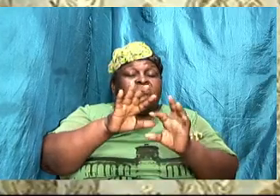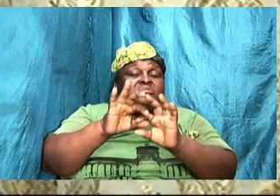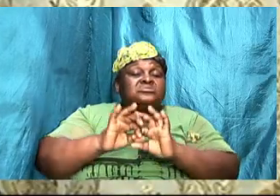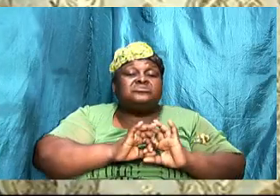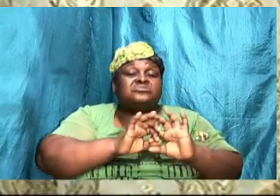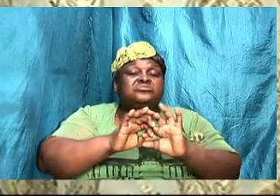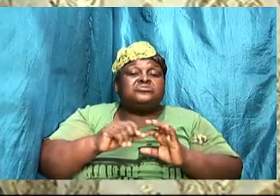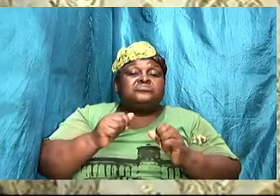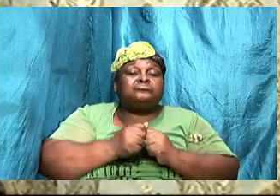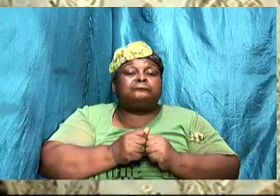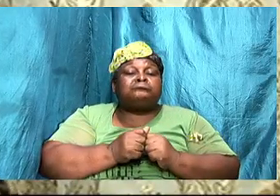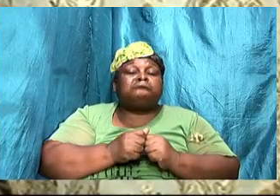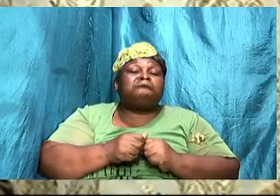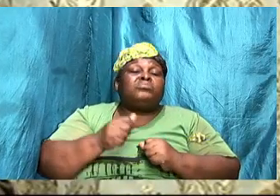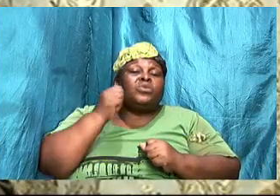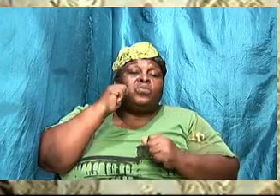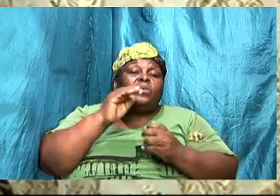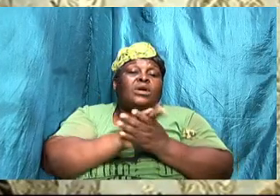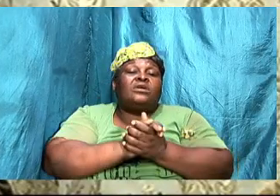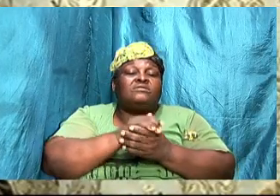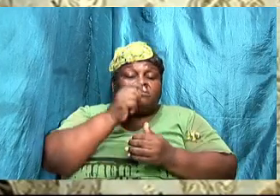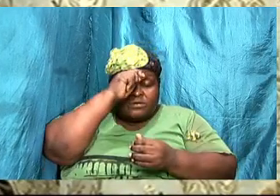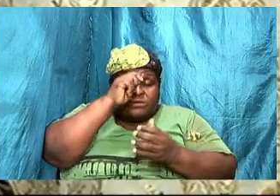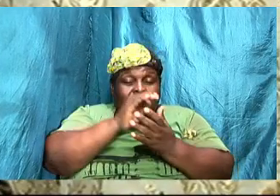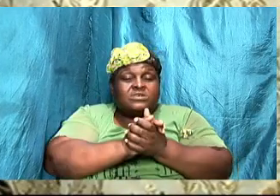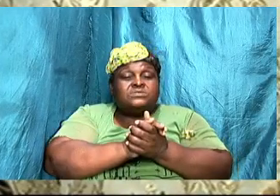will be right